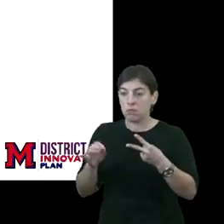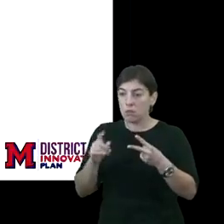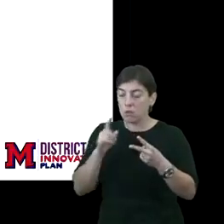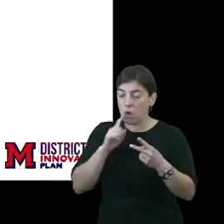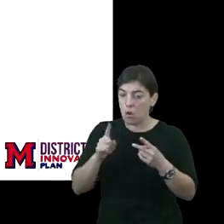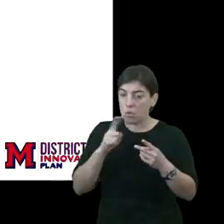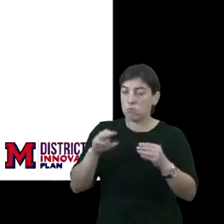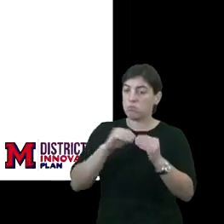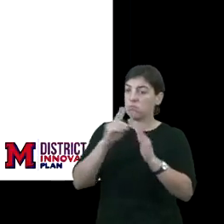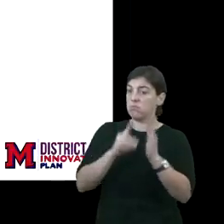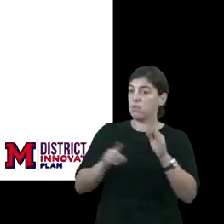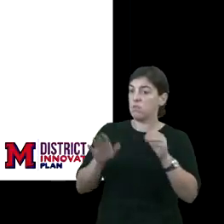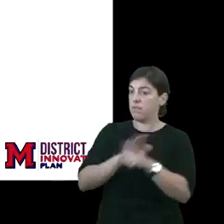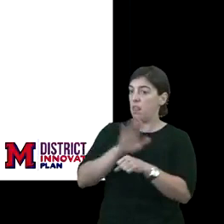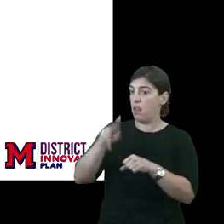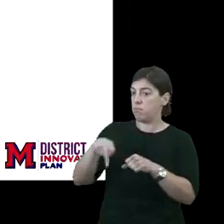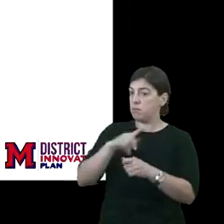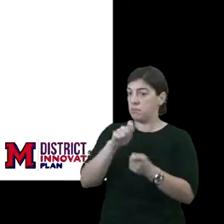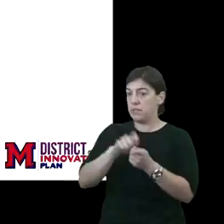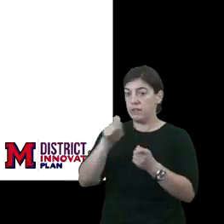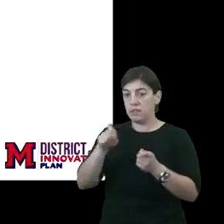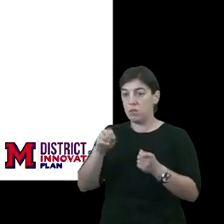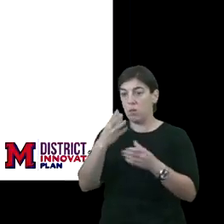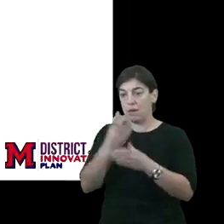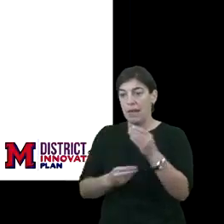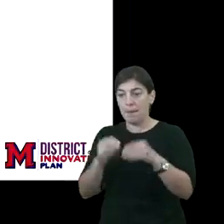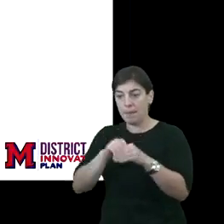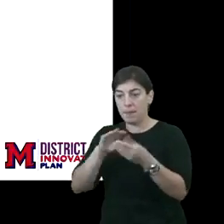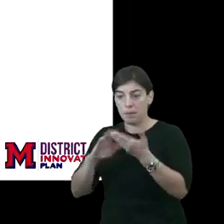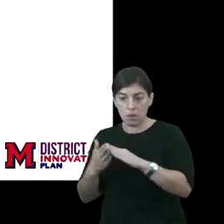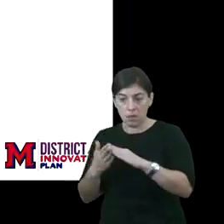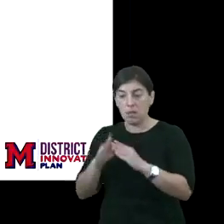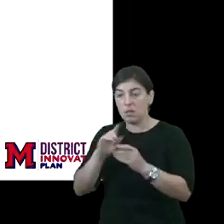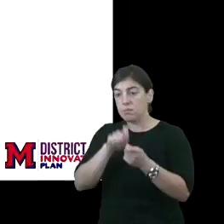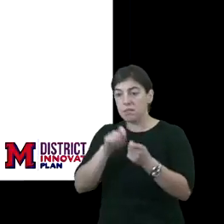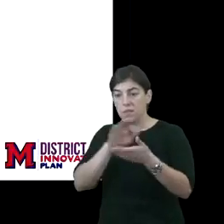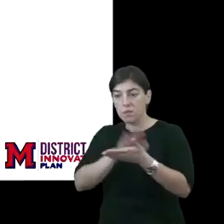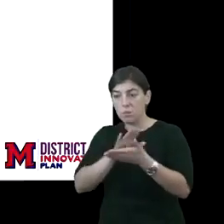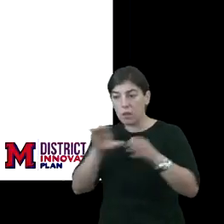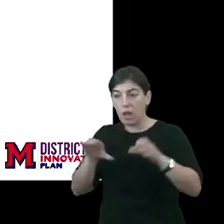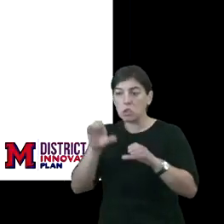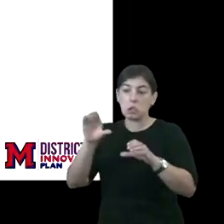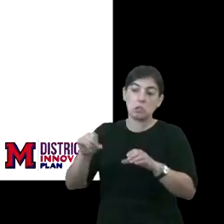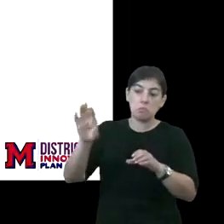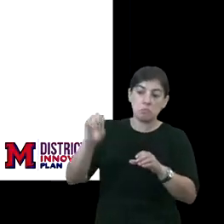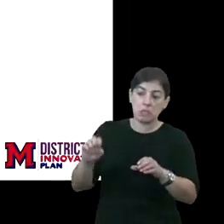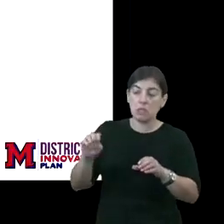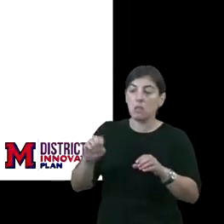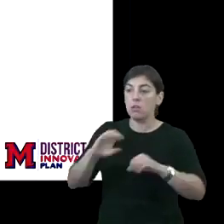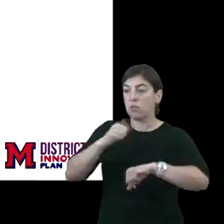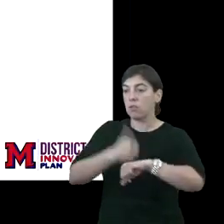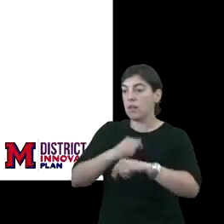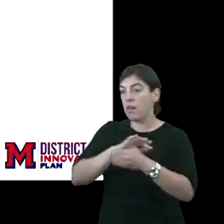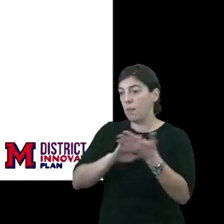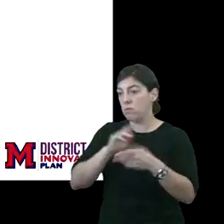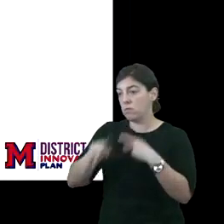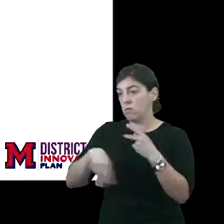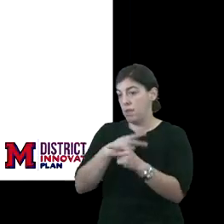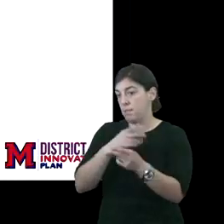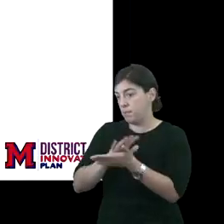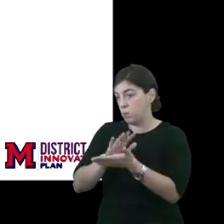designed to fill a particular need or gap in the community, a particular school action could be creating new schools.